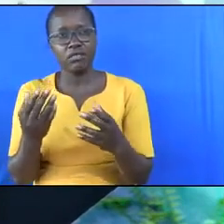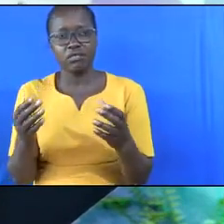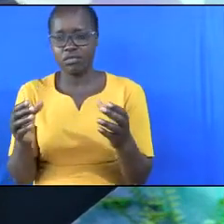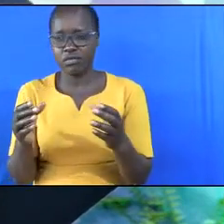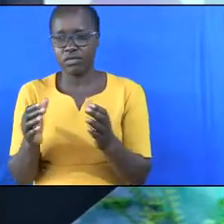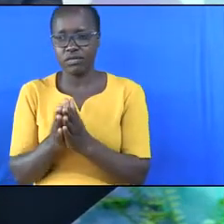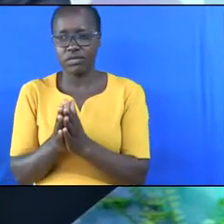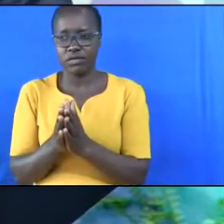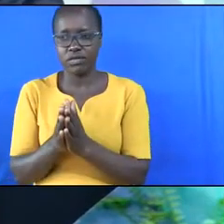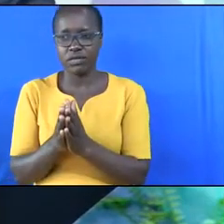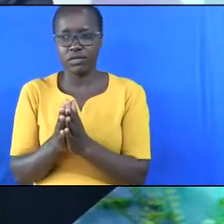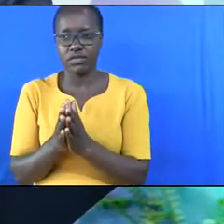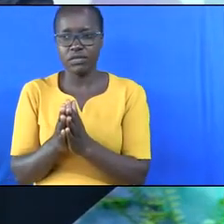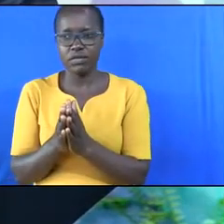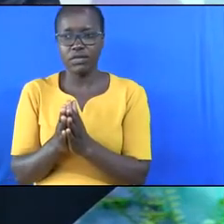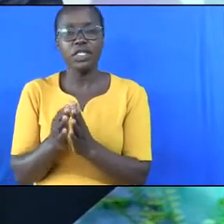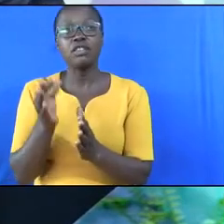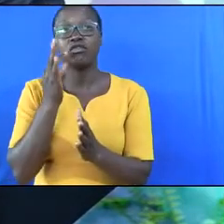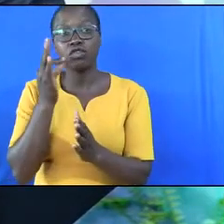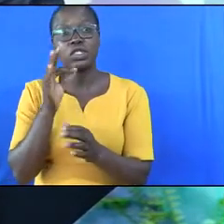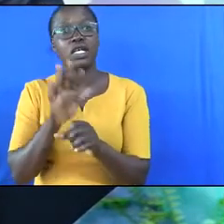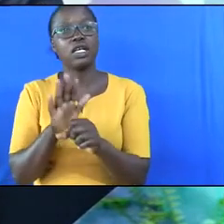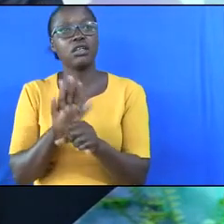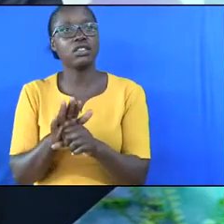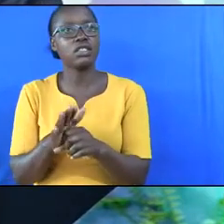that time the average age was 200 years.